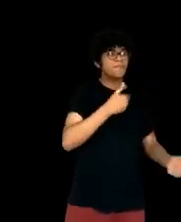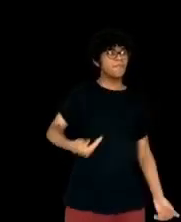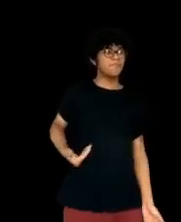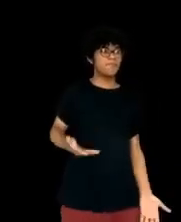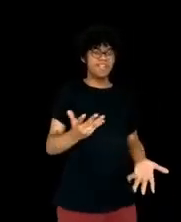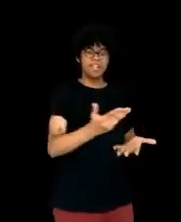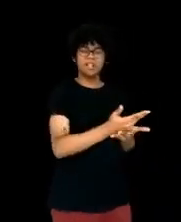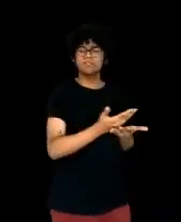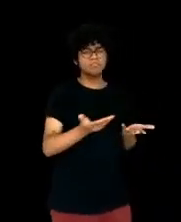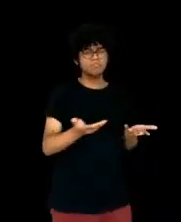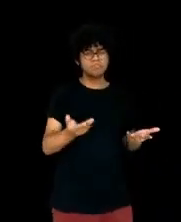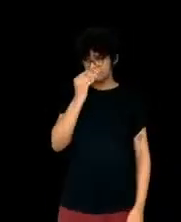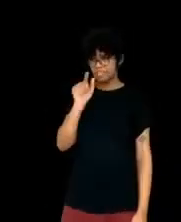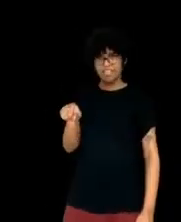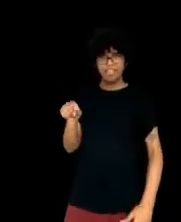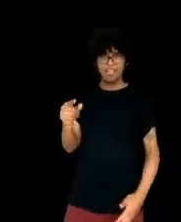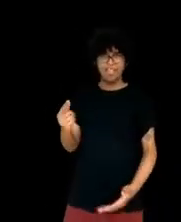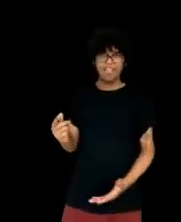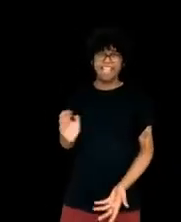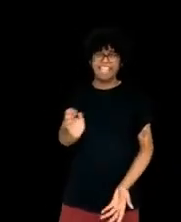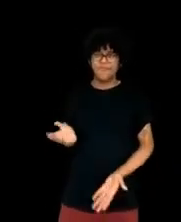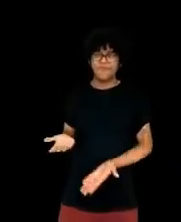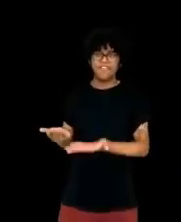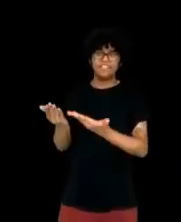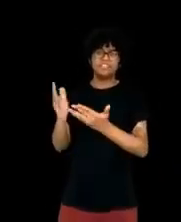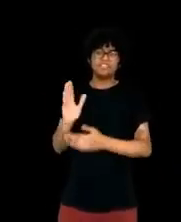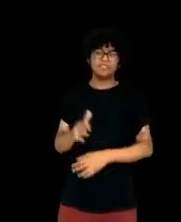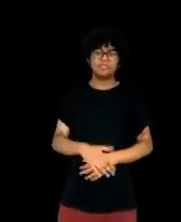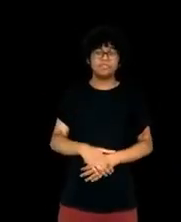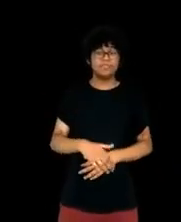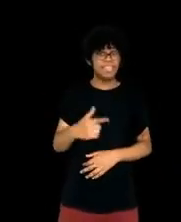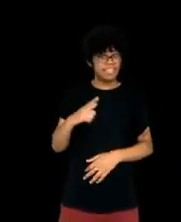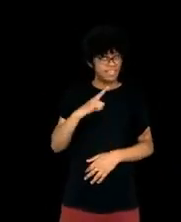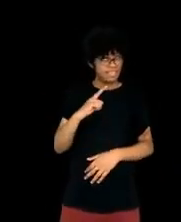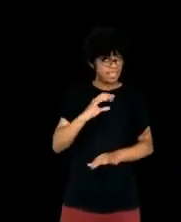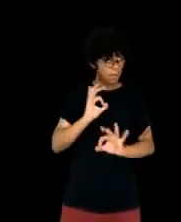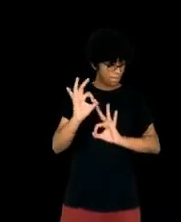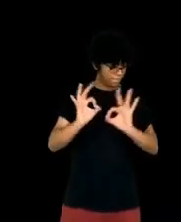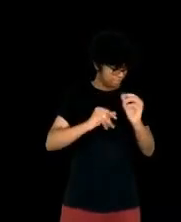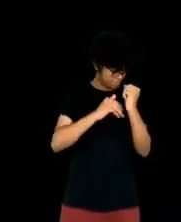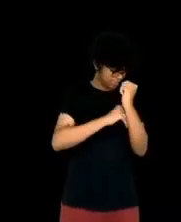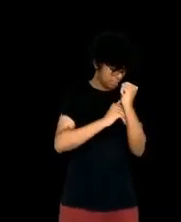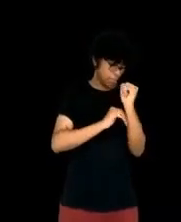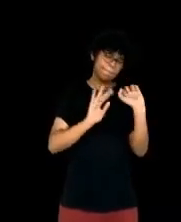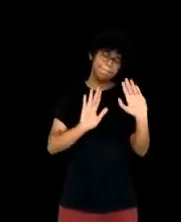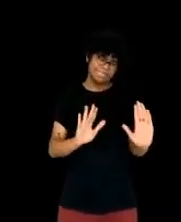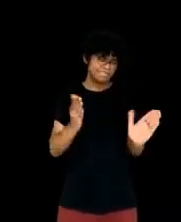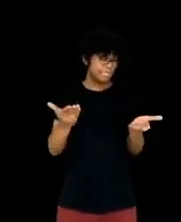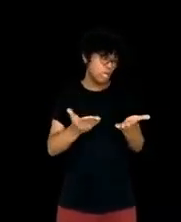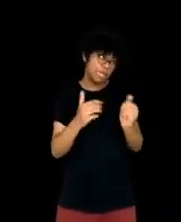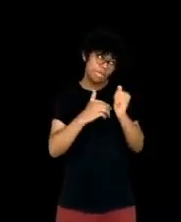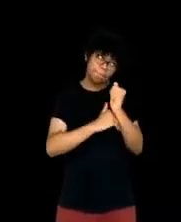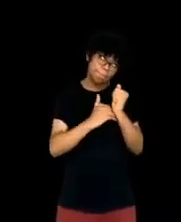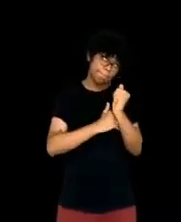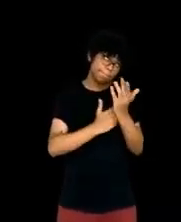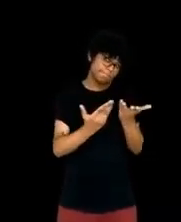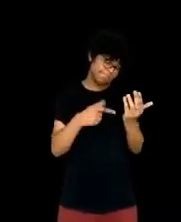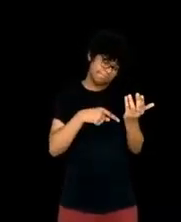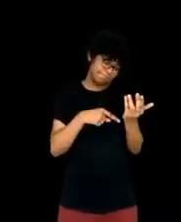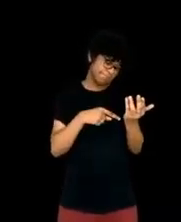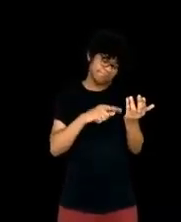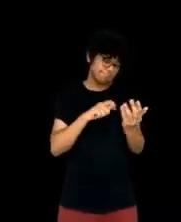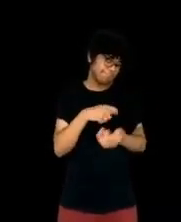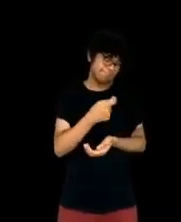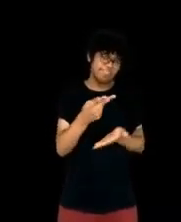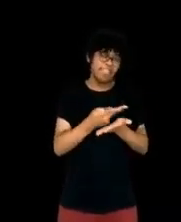secret plan, and I'm going to ruin it by telling you exactly what it is. And what it is, is transparency. I want to